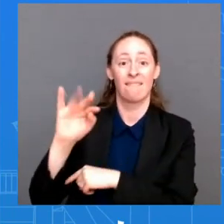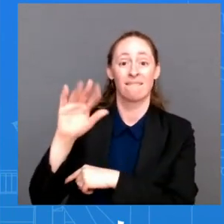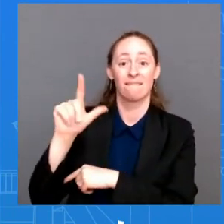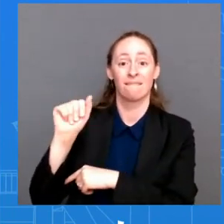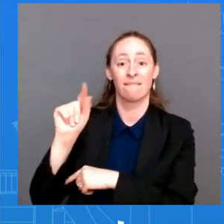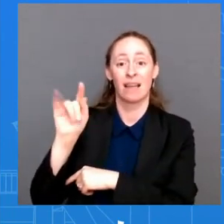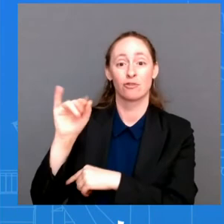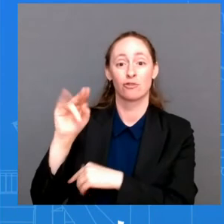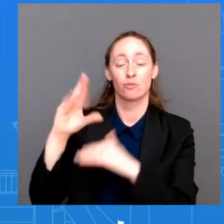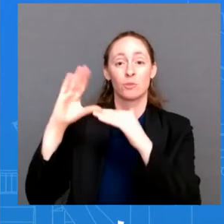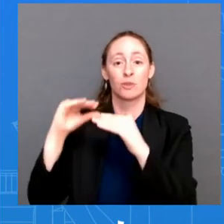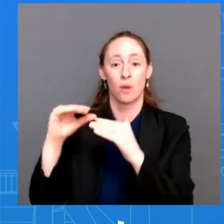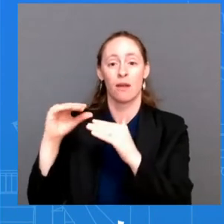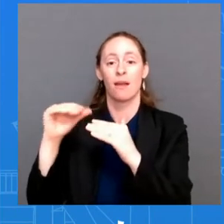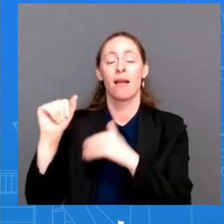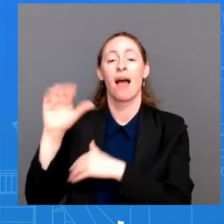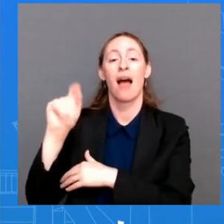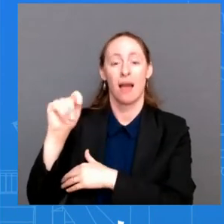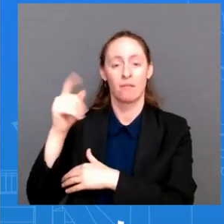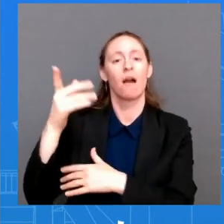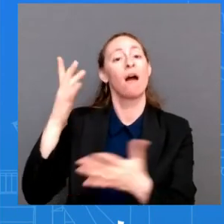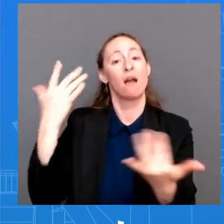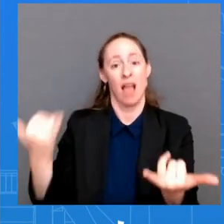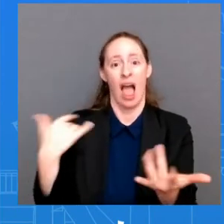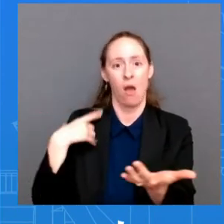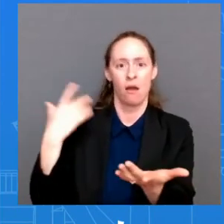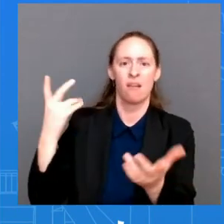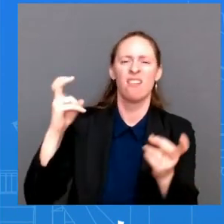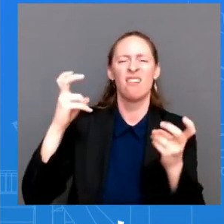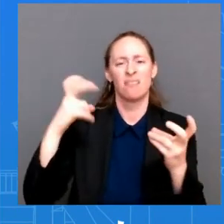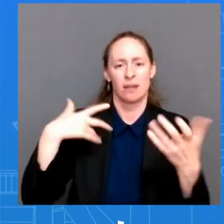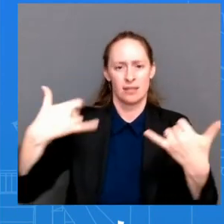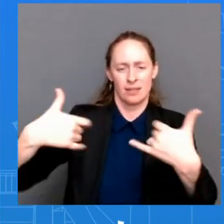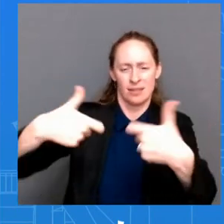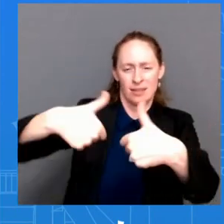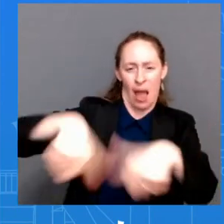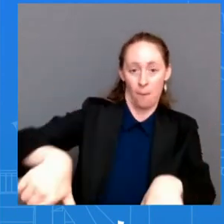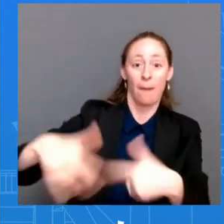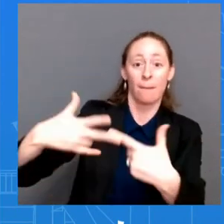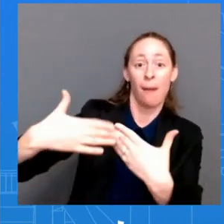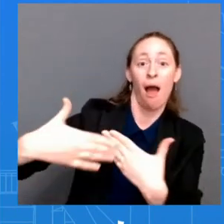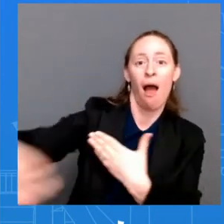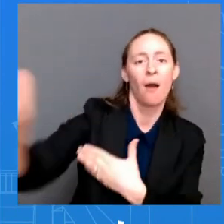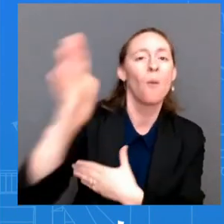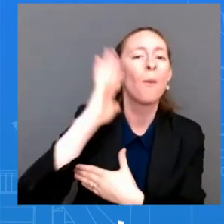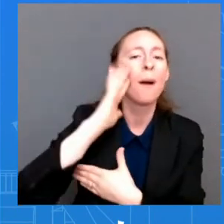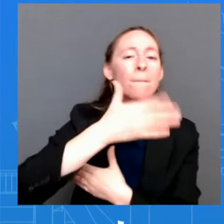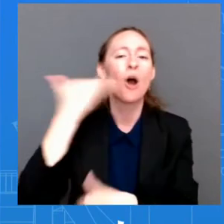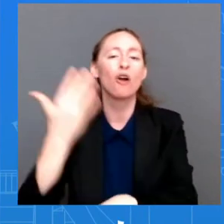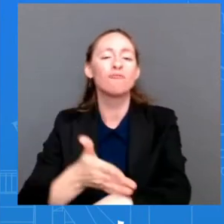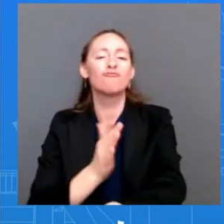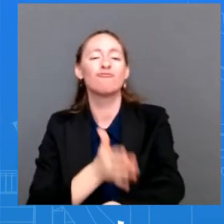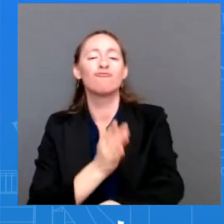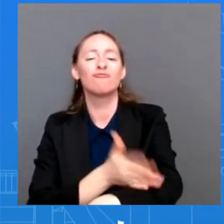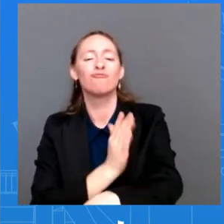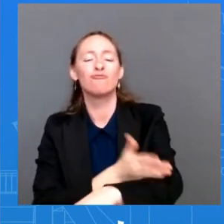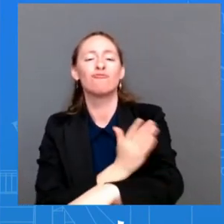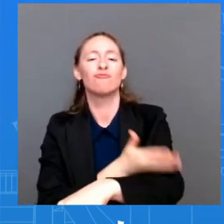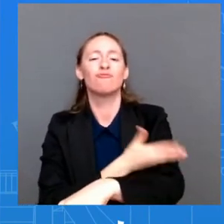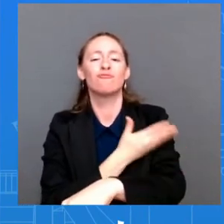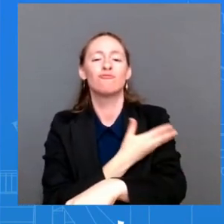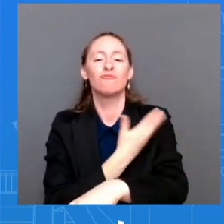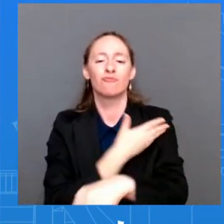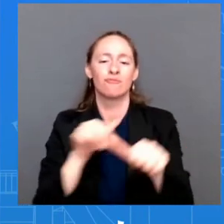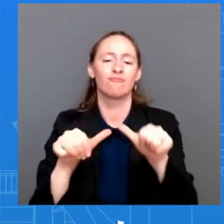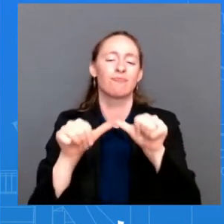we the president has made and uh and so we're going to continue to make sure we get that over the fish finish line um just